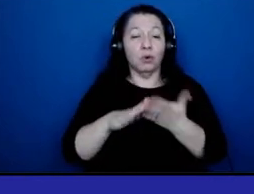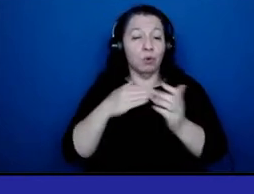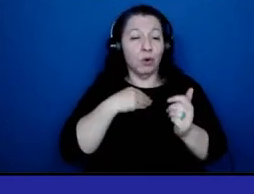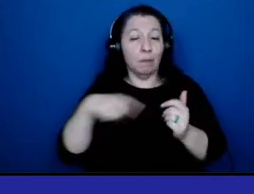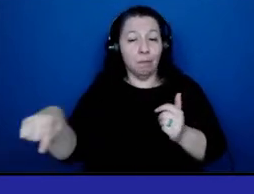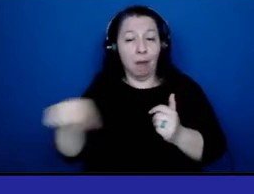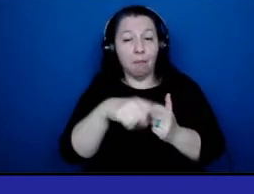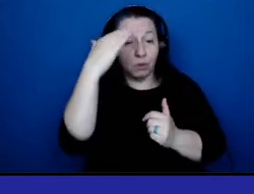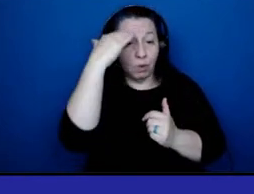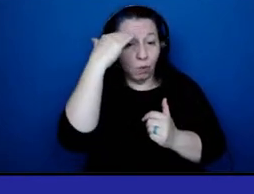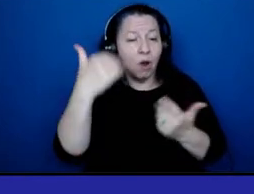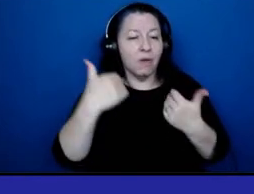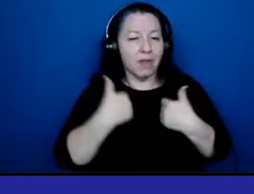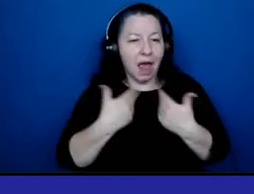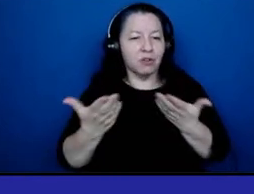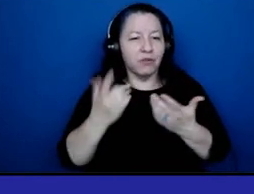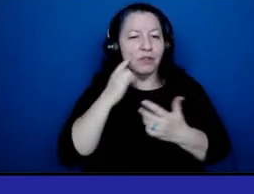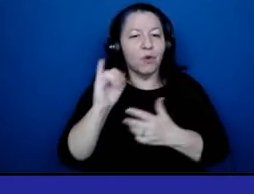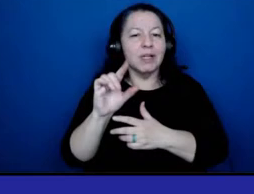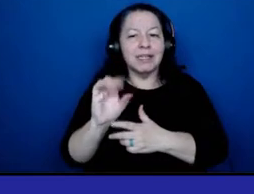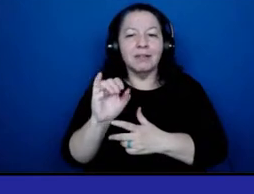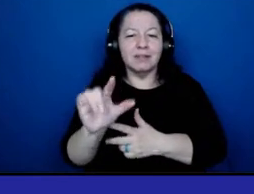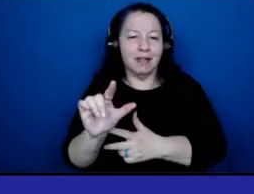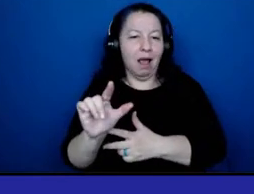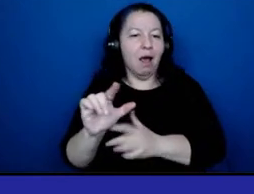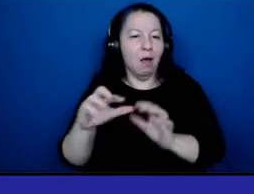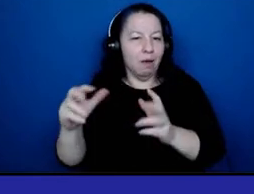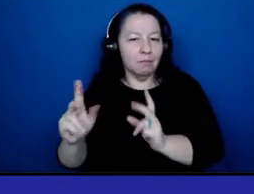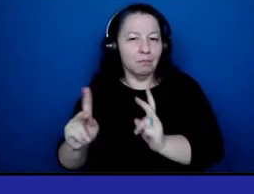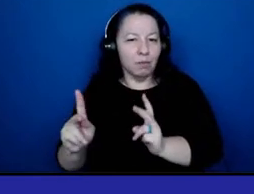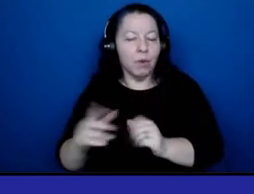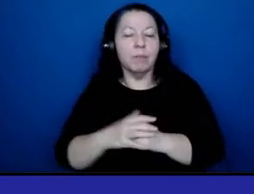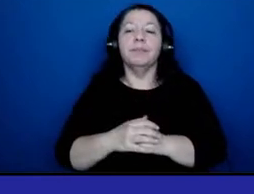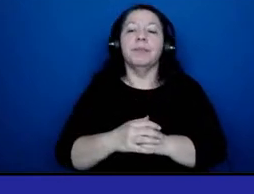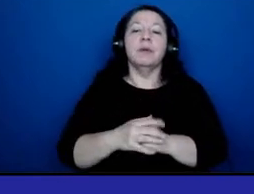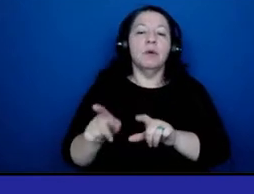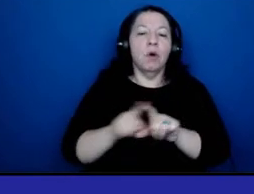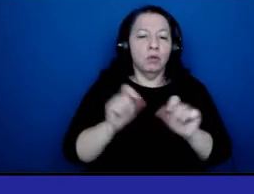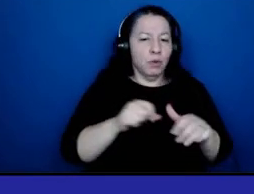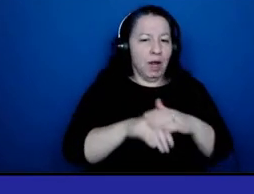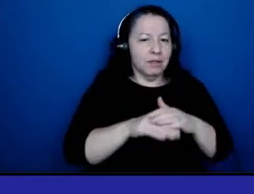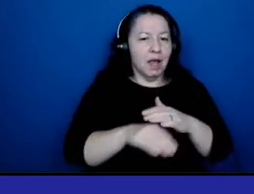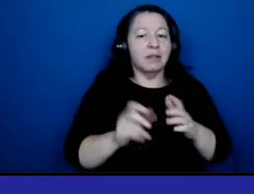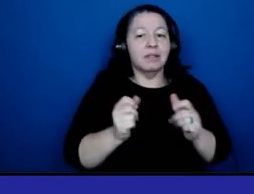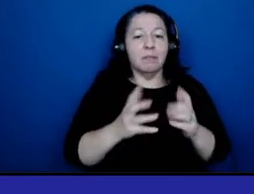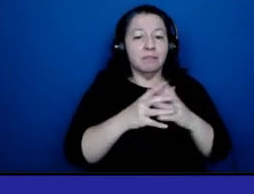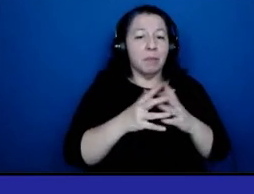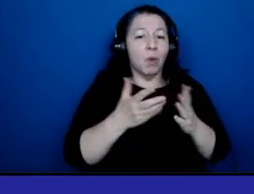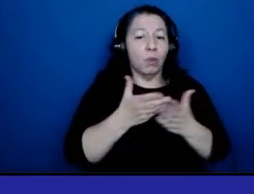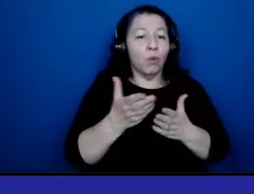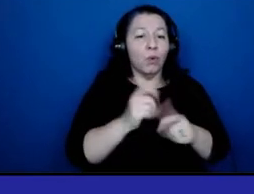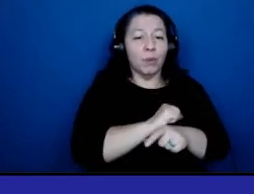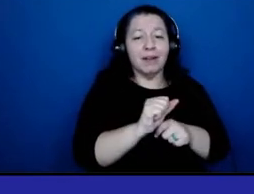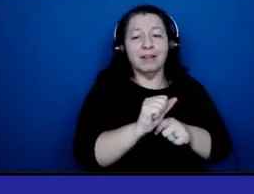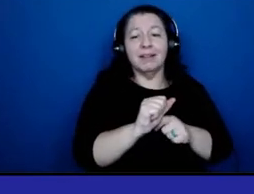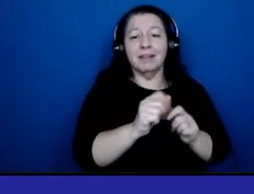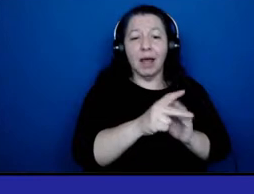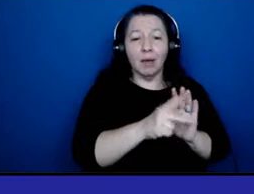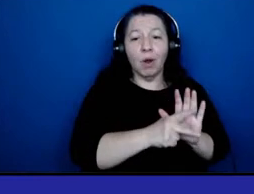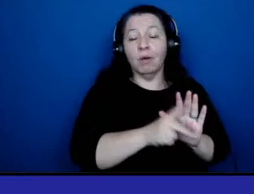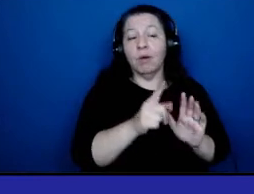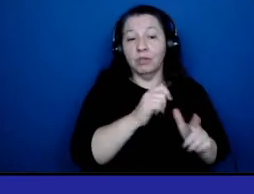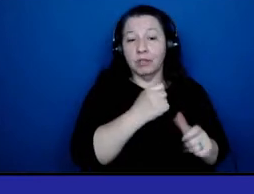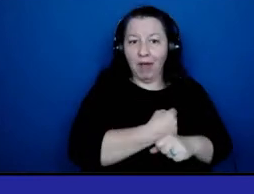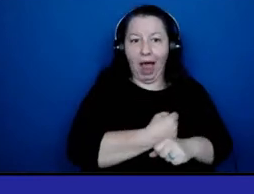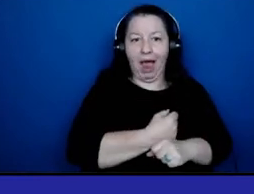services for sickle cell patient population that can also be accessed by implementing the right practices and protocol that she is fighting to cement in place